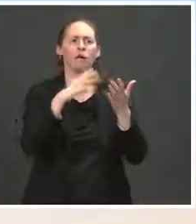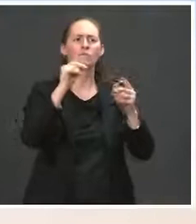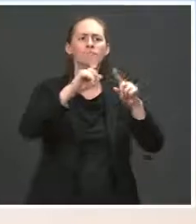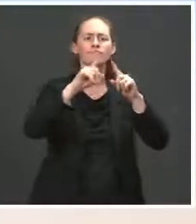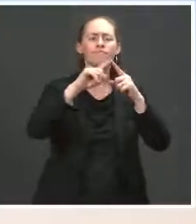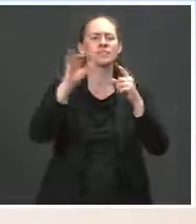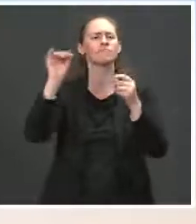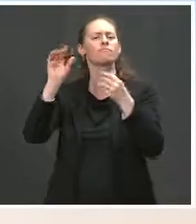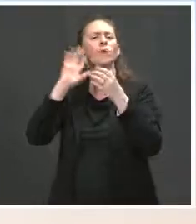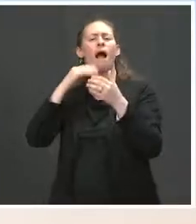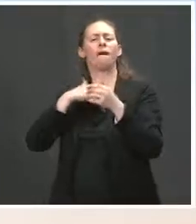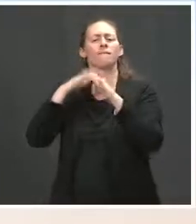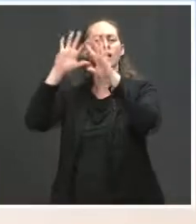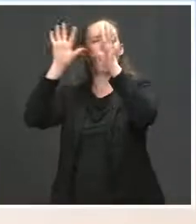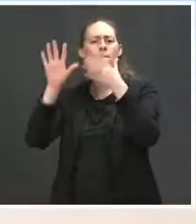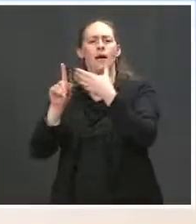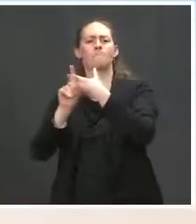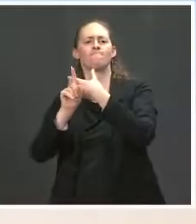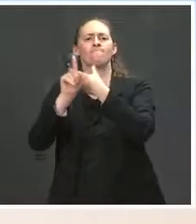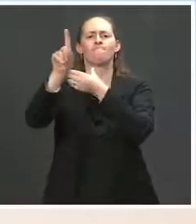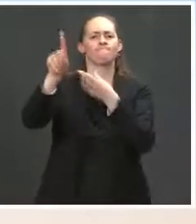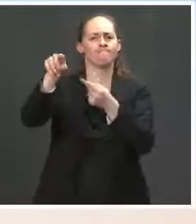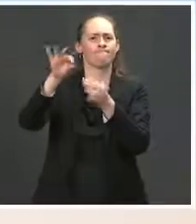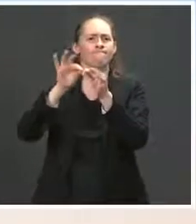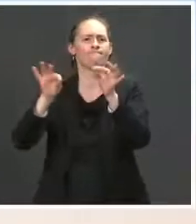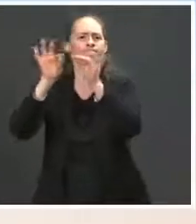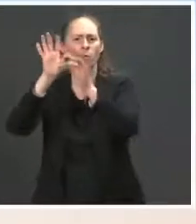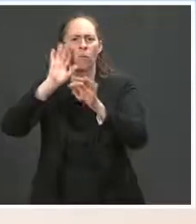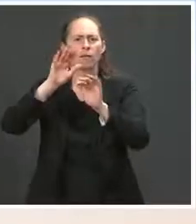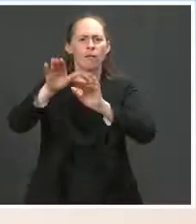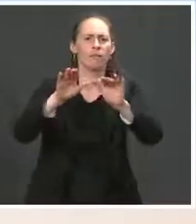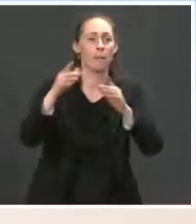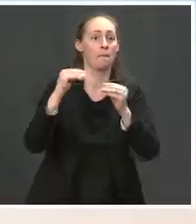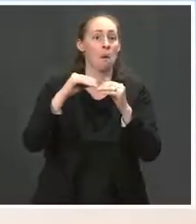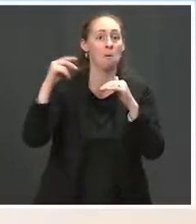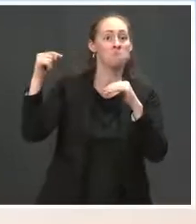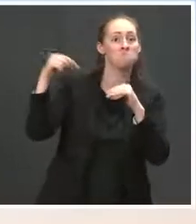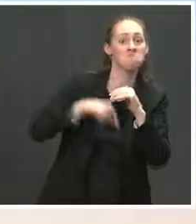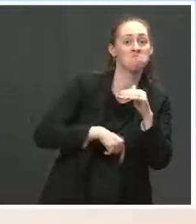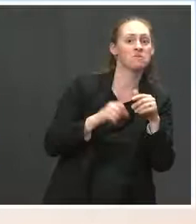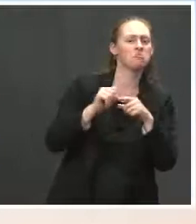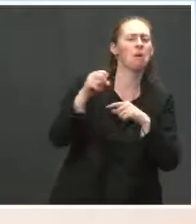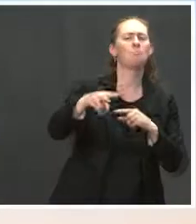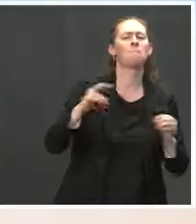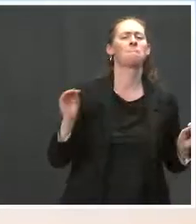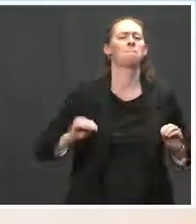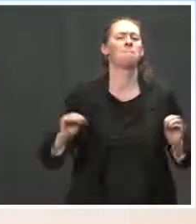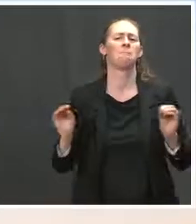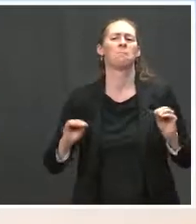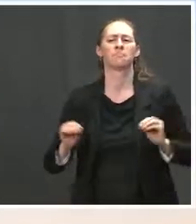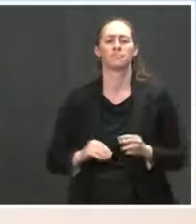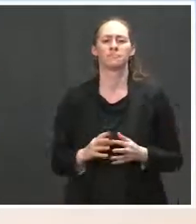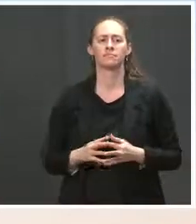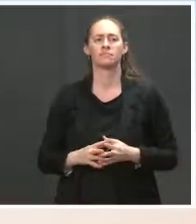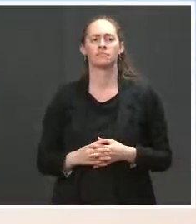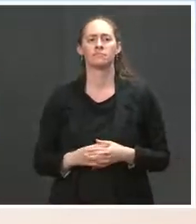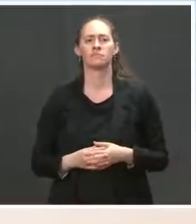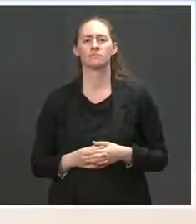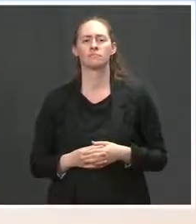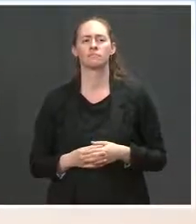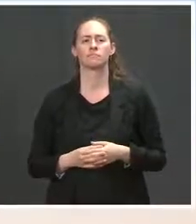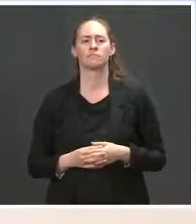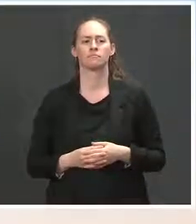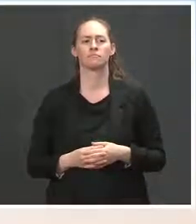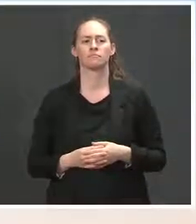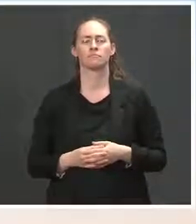I'm certain there are a range of issues that will be brought up. But I don't have anything to get ahead of on that. Go ahead. The Does the President still plan to issue a statement